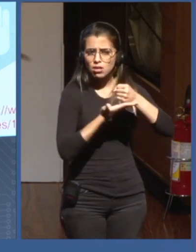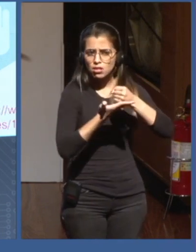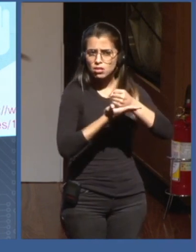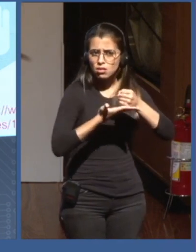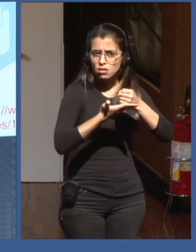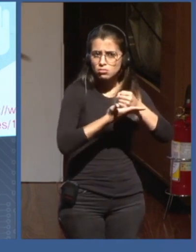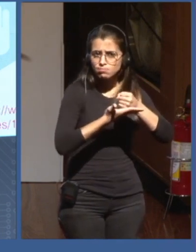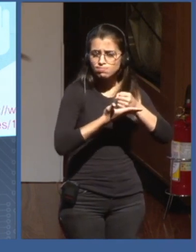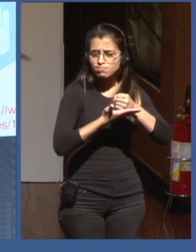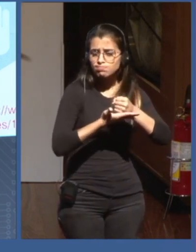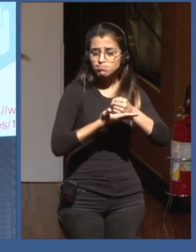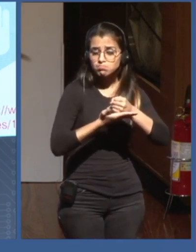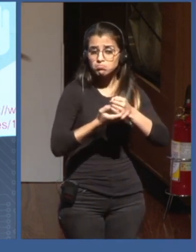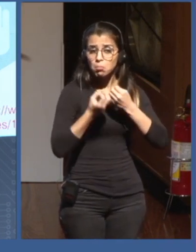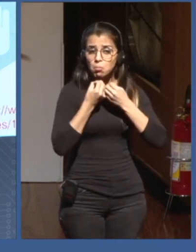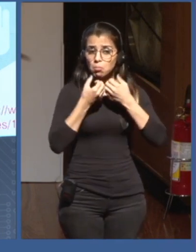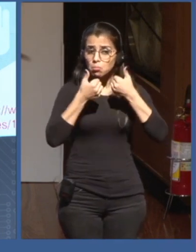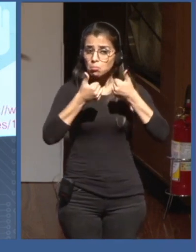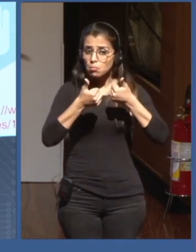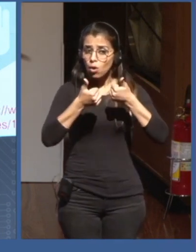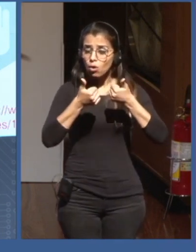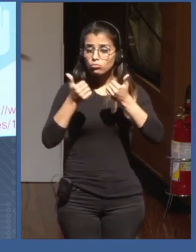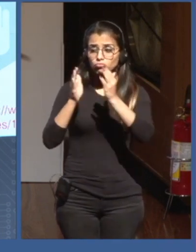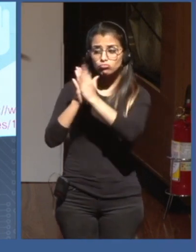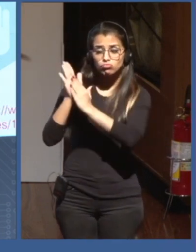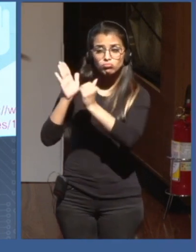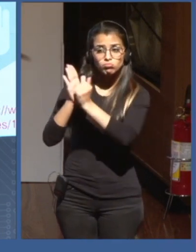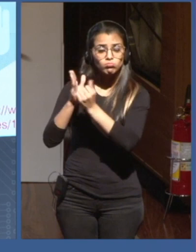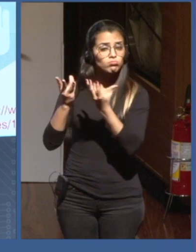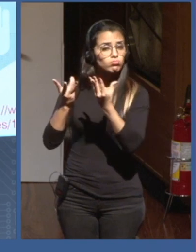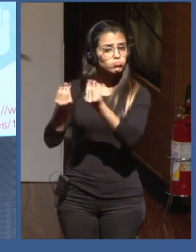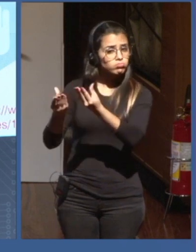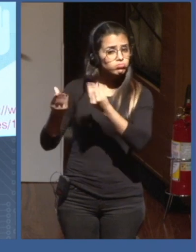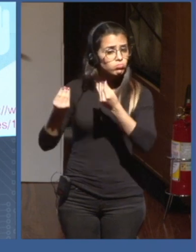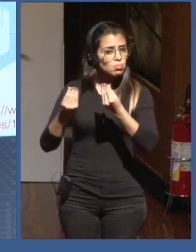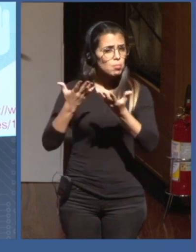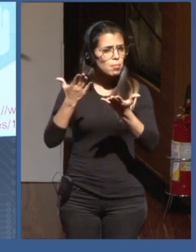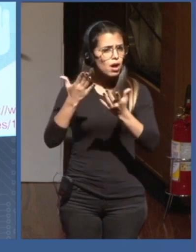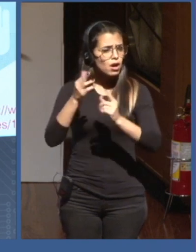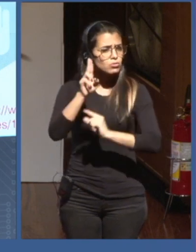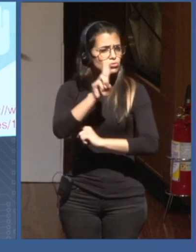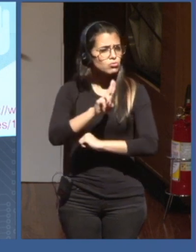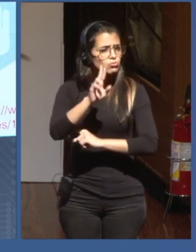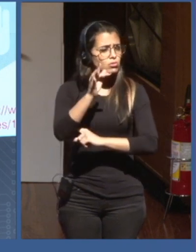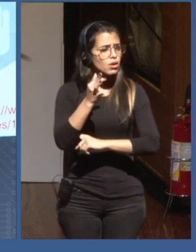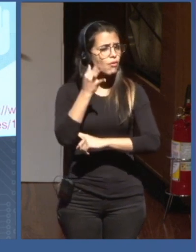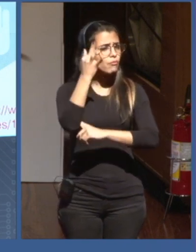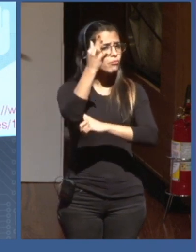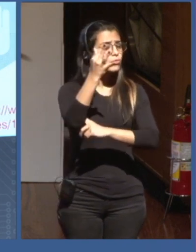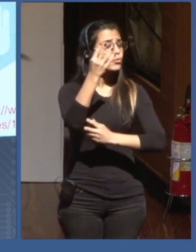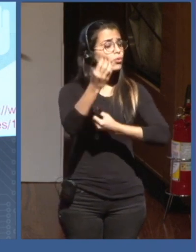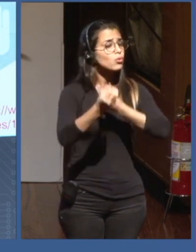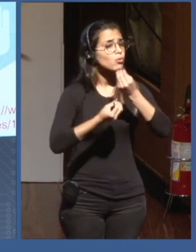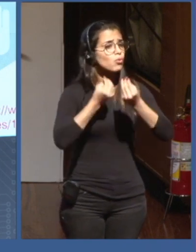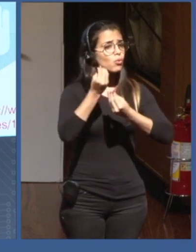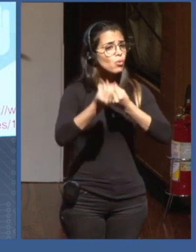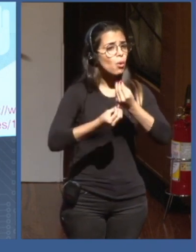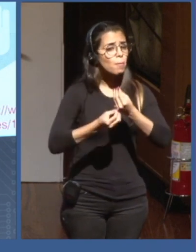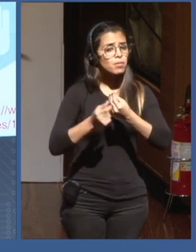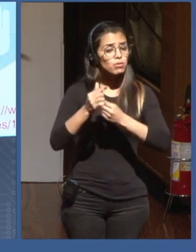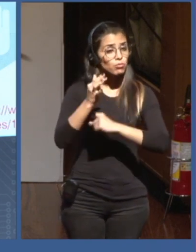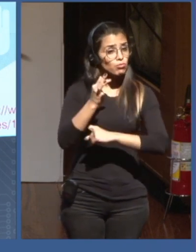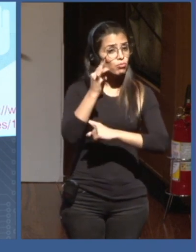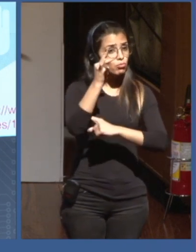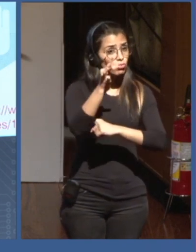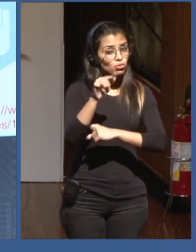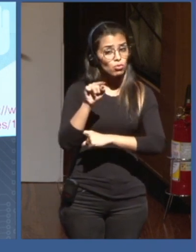That's, in terms of what's next, that's one of the key things of what's next. How can we do that? So, I think, with others, that